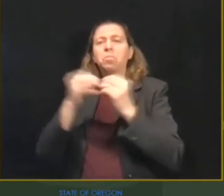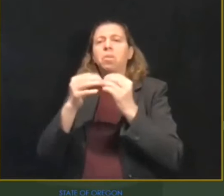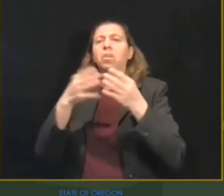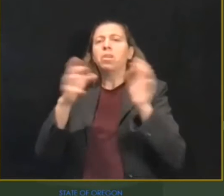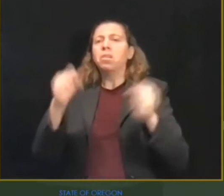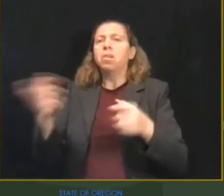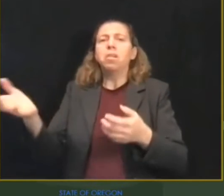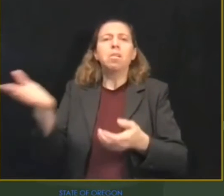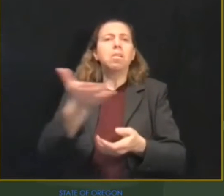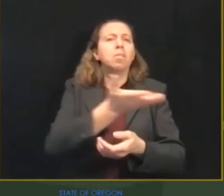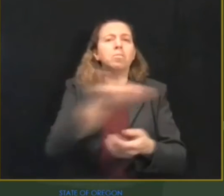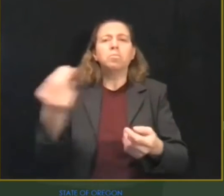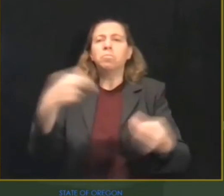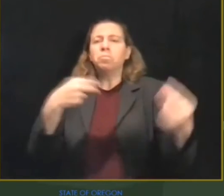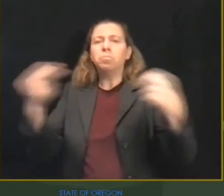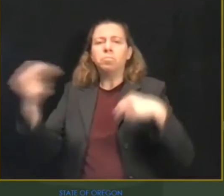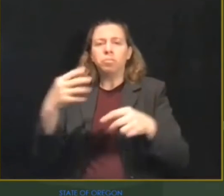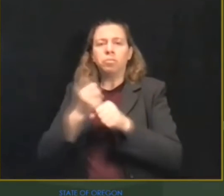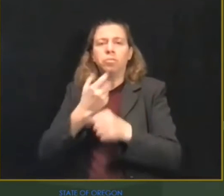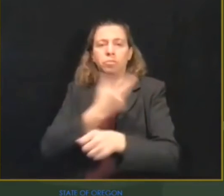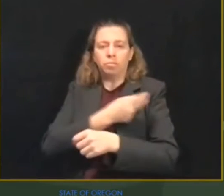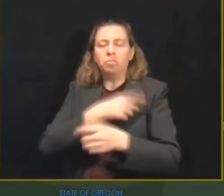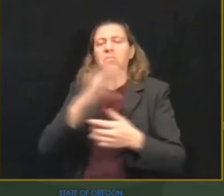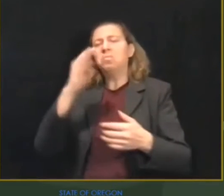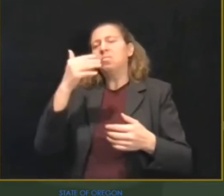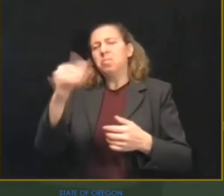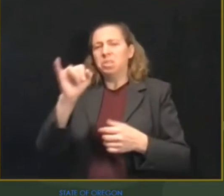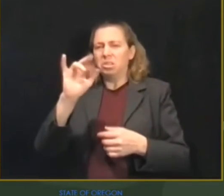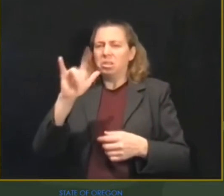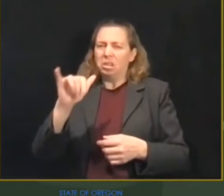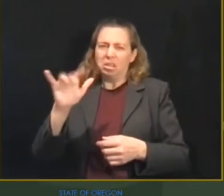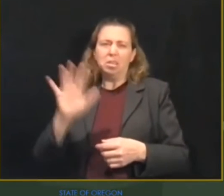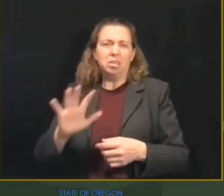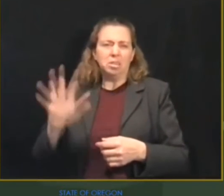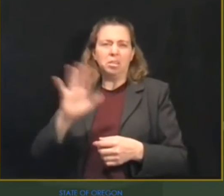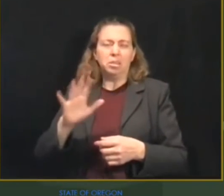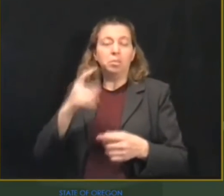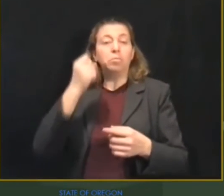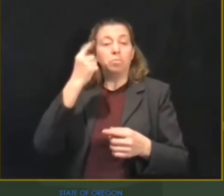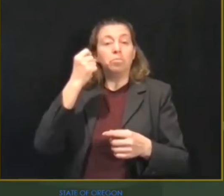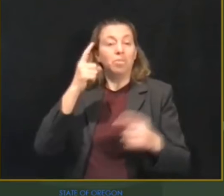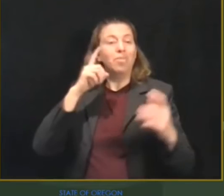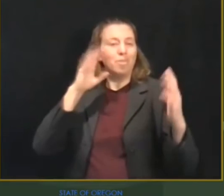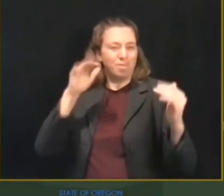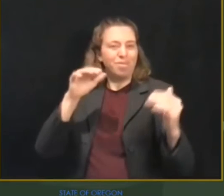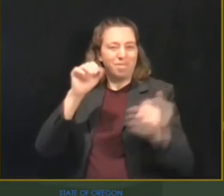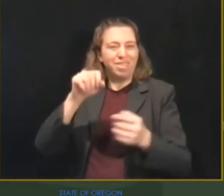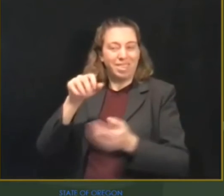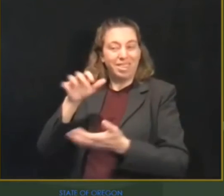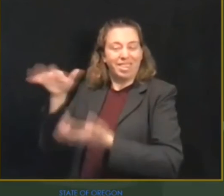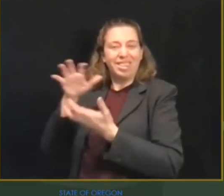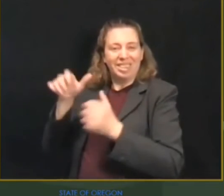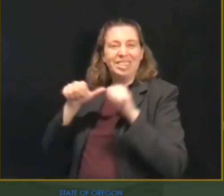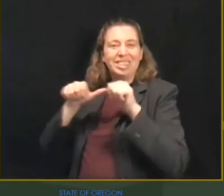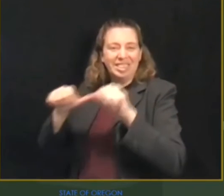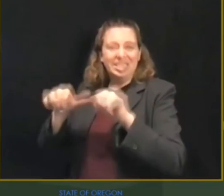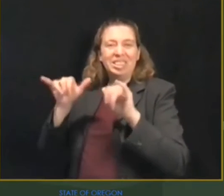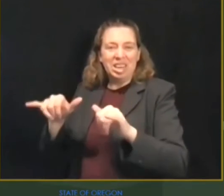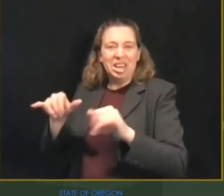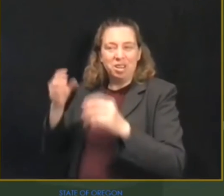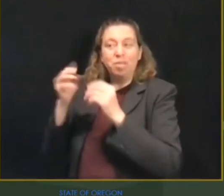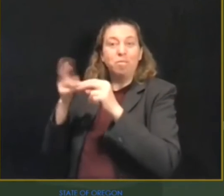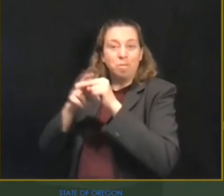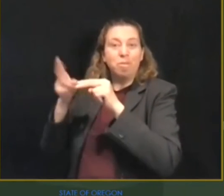Hopefully, the supply of vaccine will have increased significantly well before that because those larger populations are going to be a lot easier to